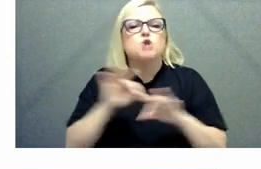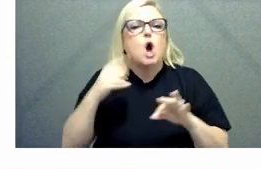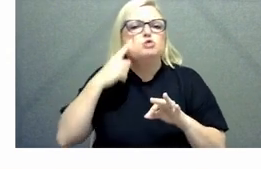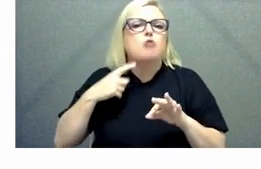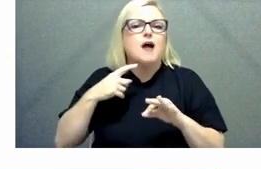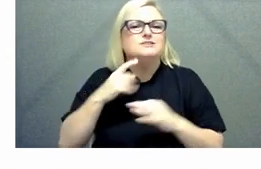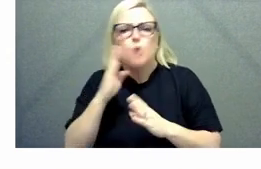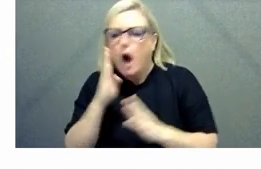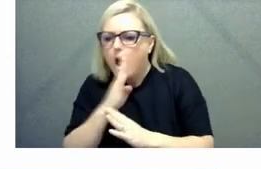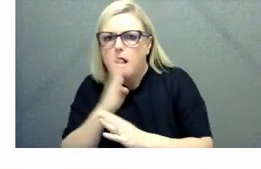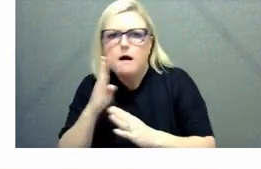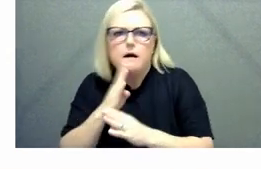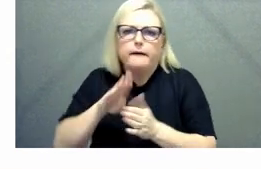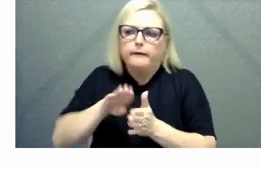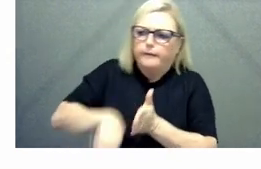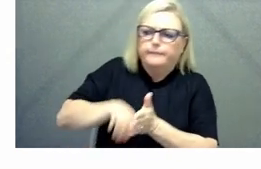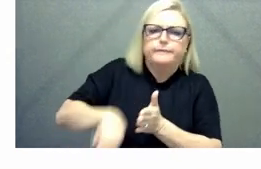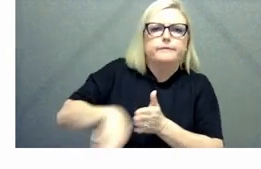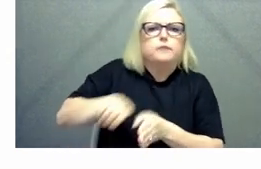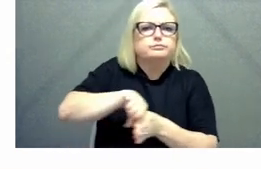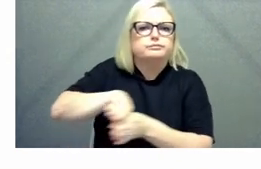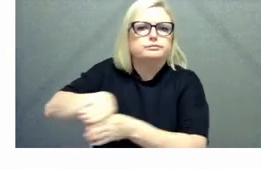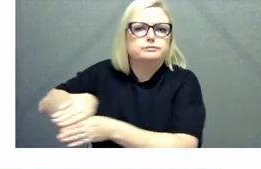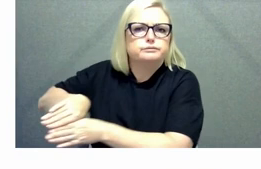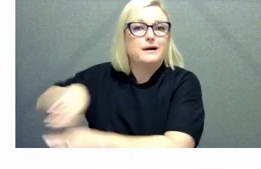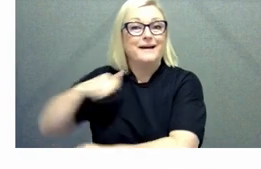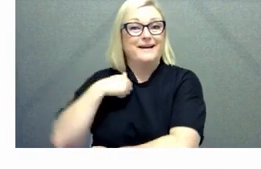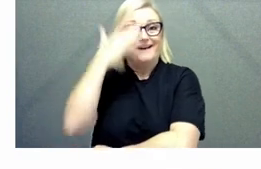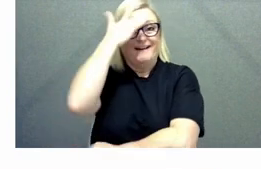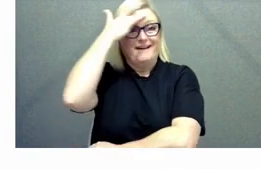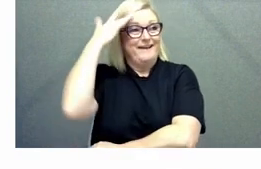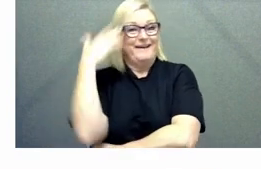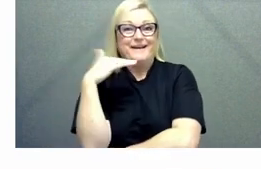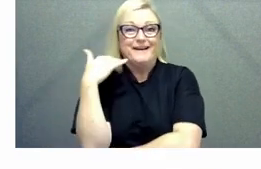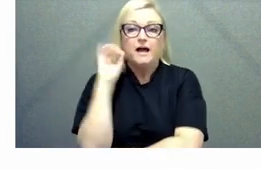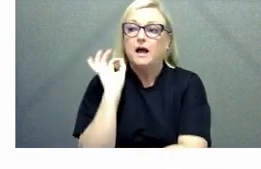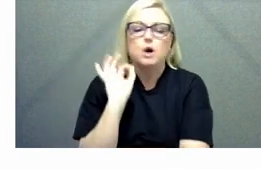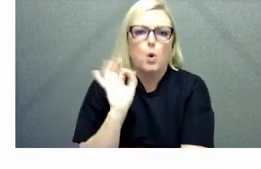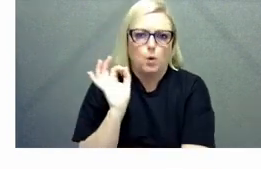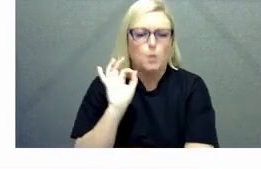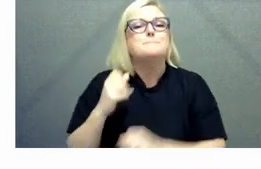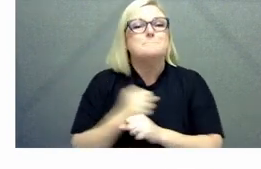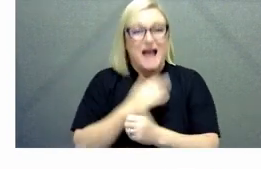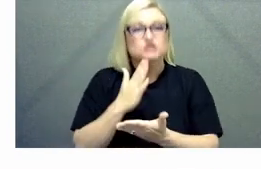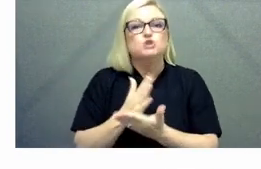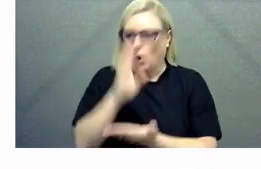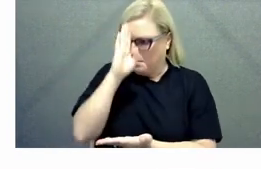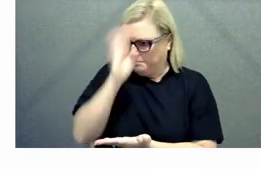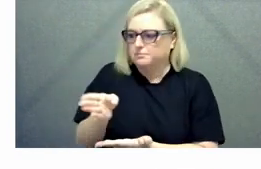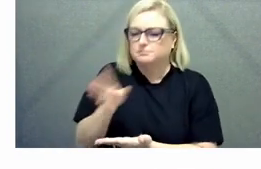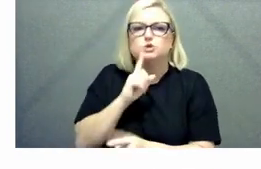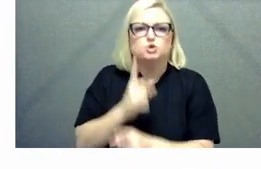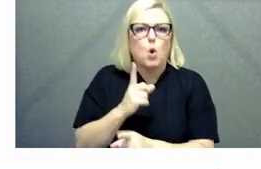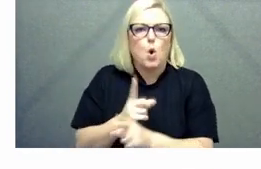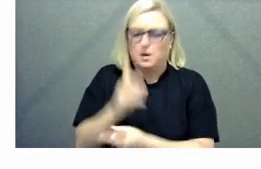everything's fine here face into those issues create those psychologically safe places where you can have those conversations and address those